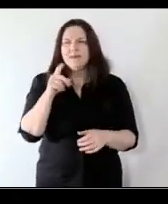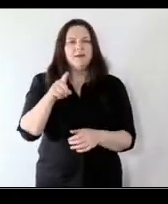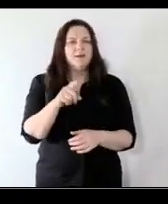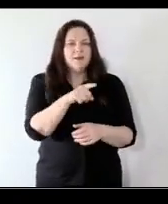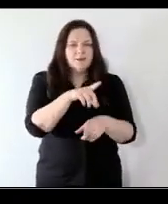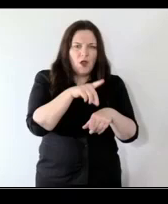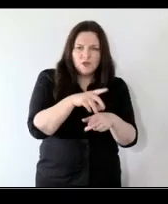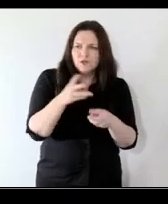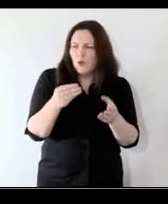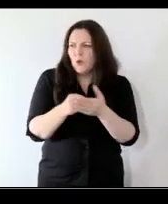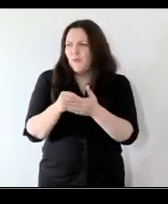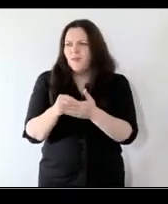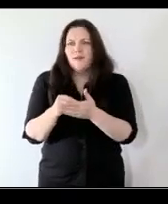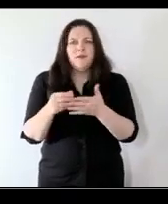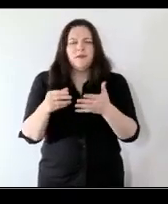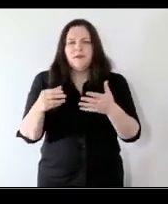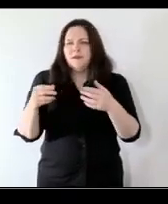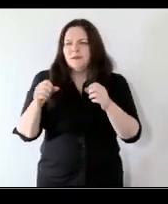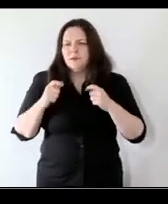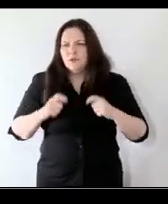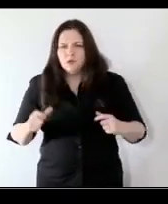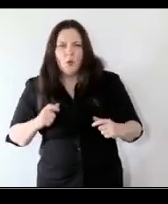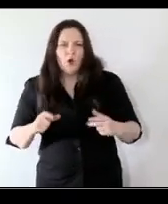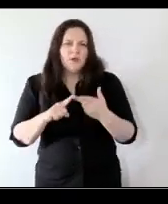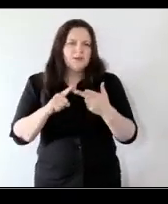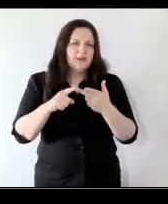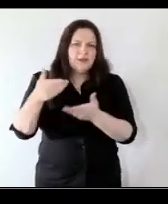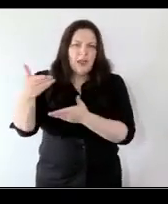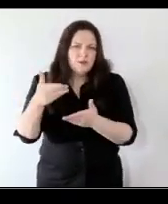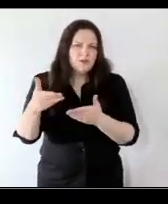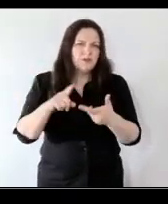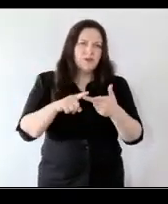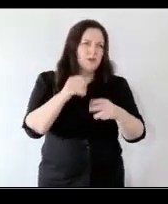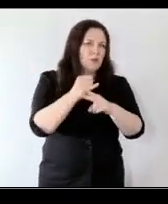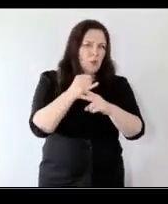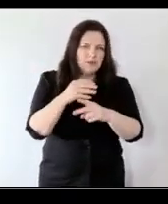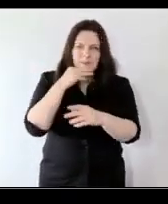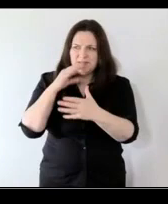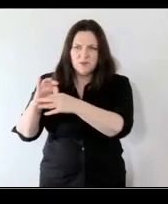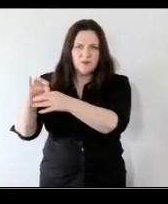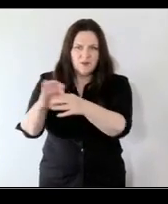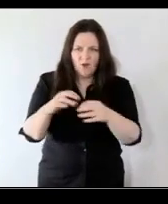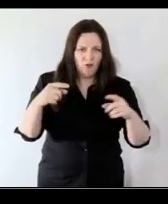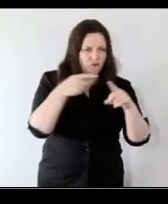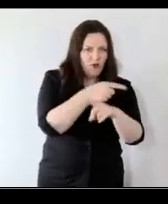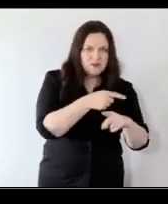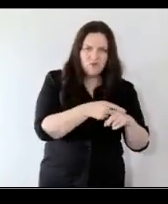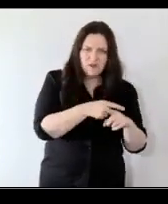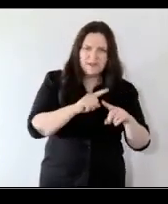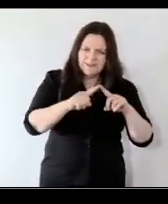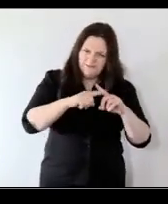counselors work with social work work with schools um and and it's joined up cross-sectoral